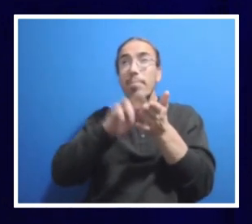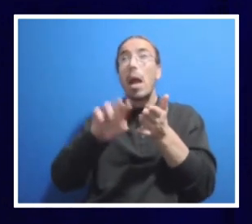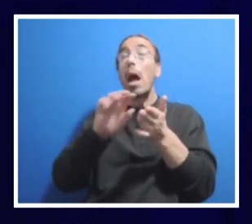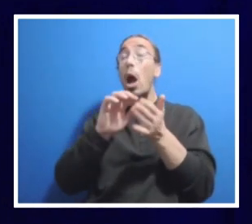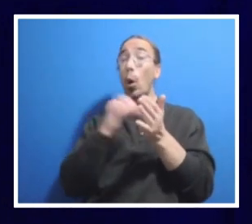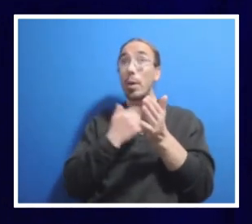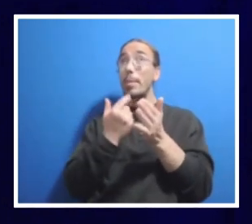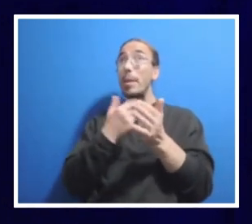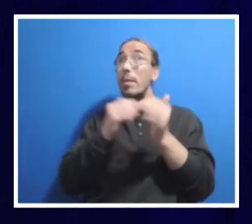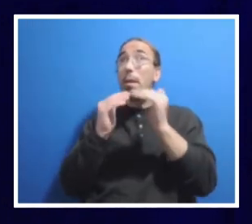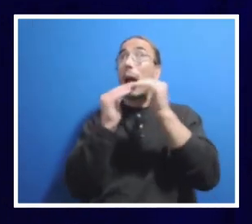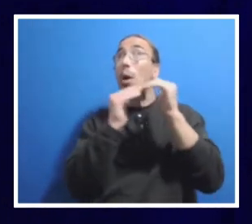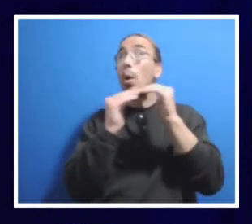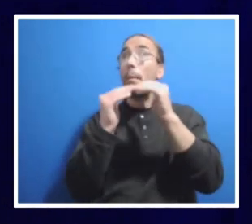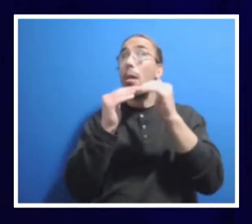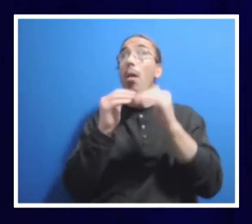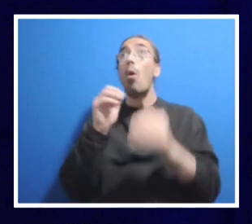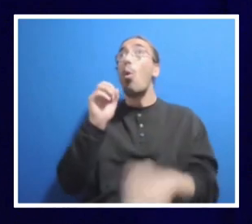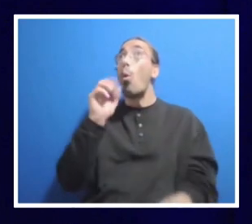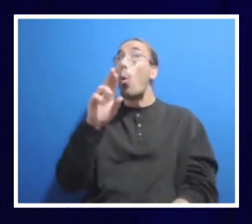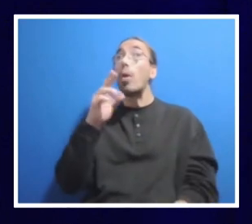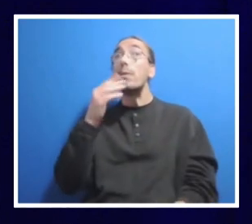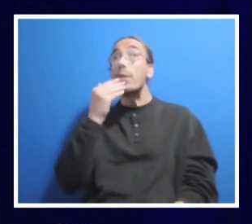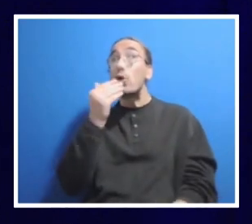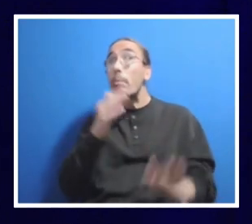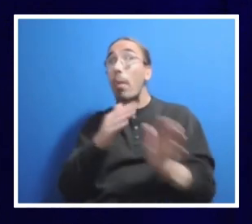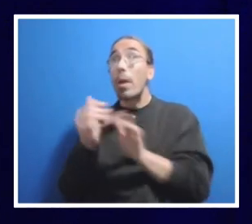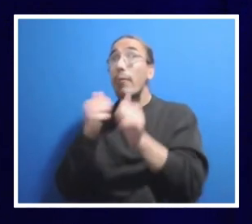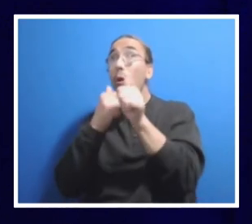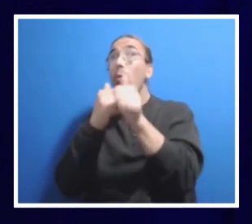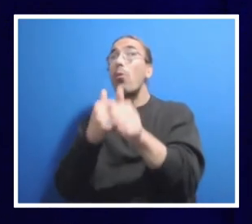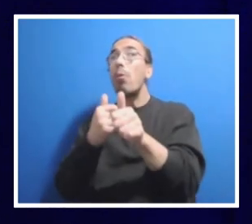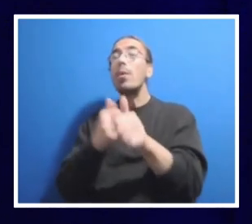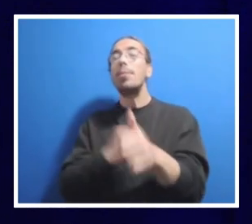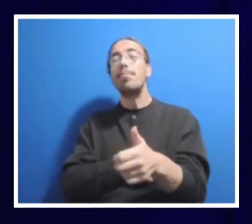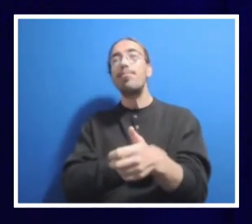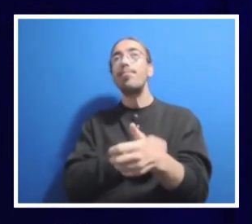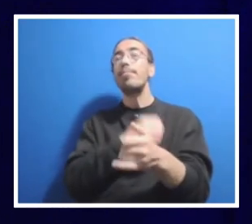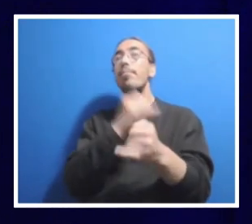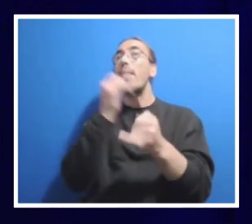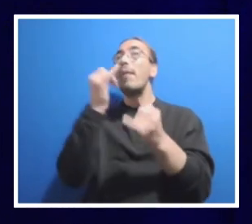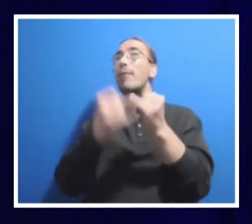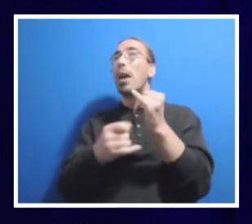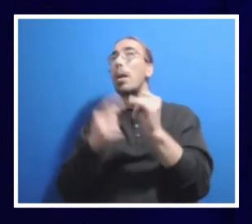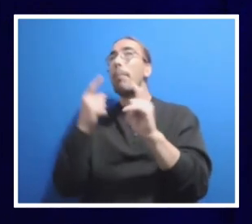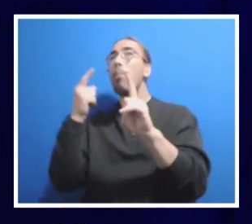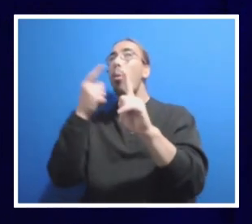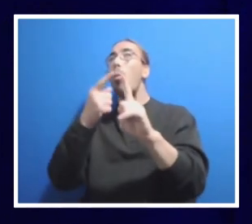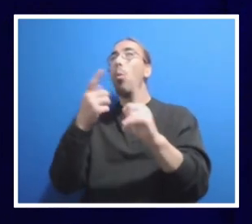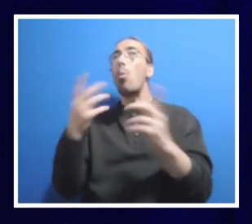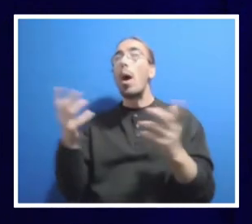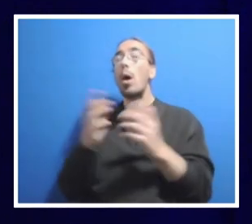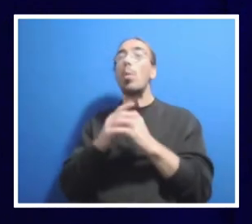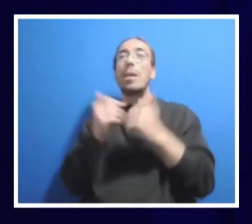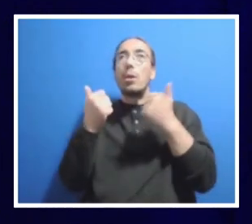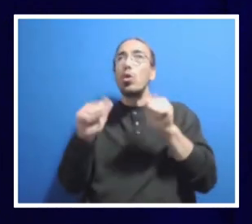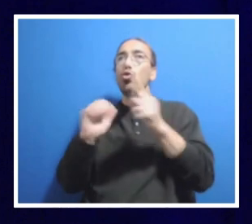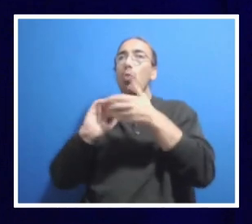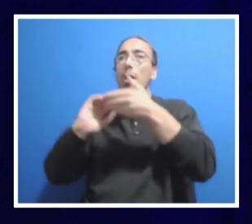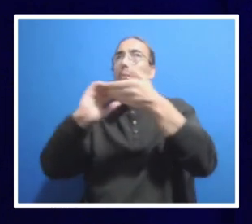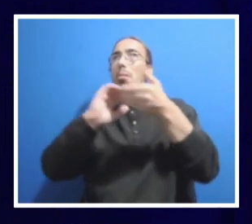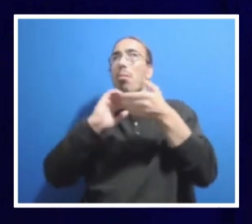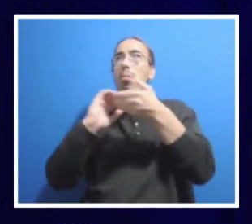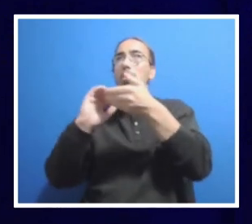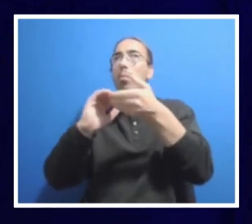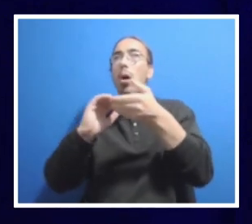So these are some of the issues we should look at. My final point to you is we will do this collaboratively. We have shared